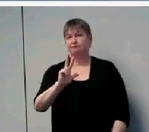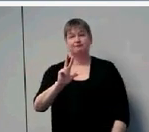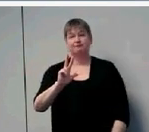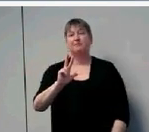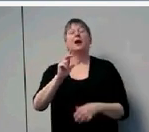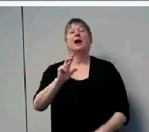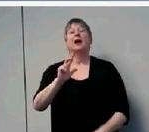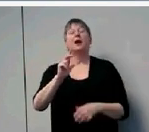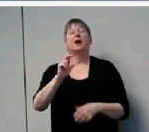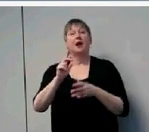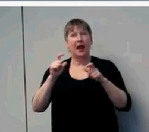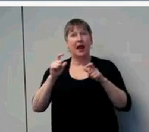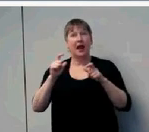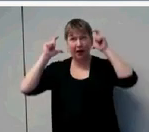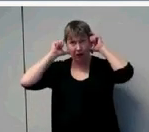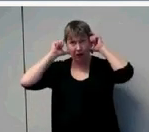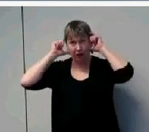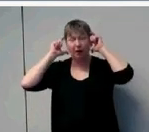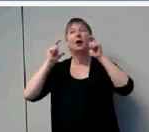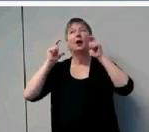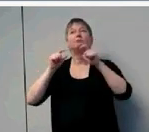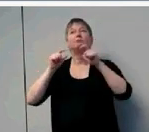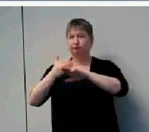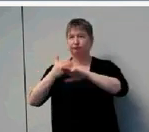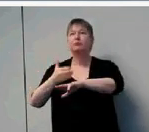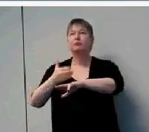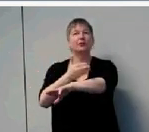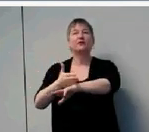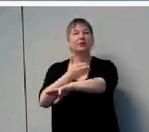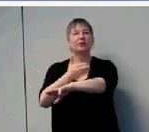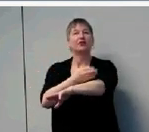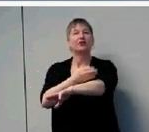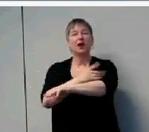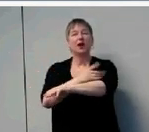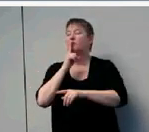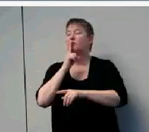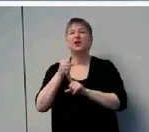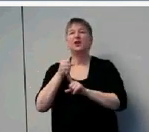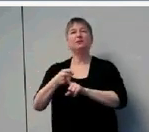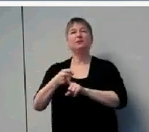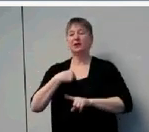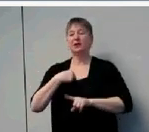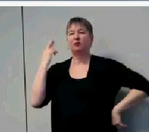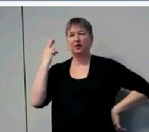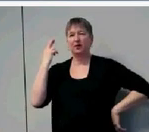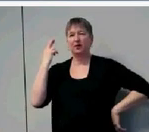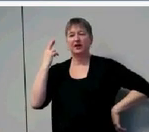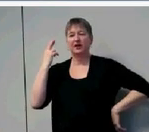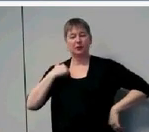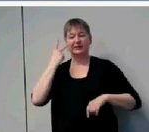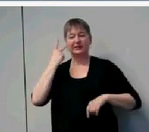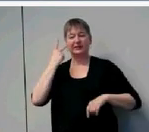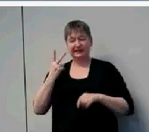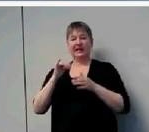better once she started wearing amplification again. But she gave me an important lesson about we need to look at that variable as